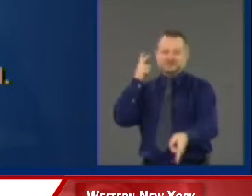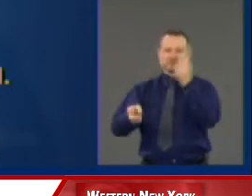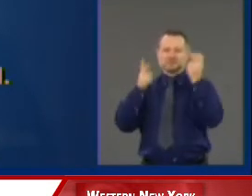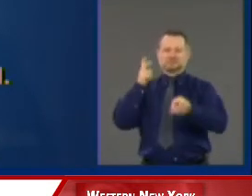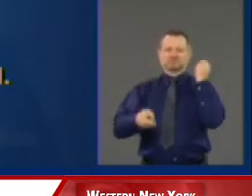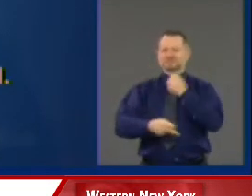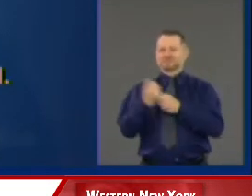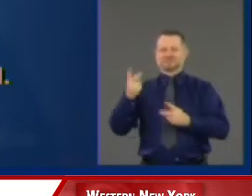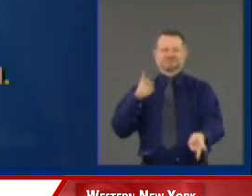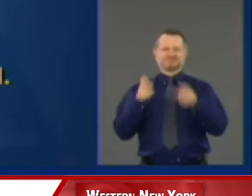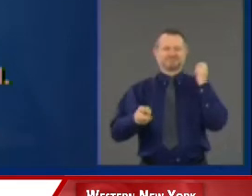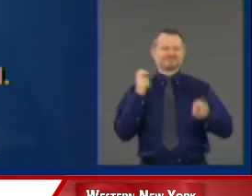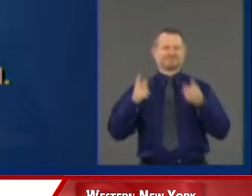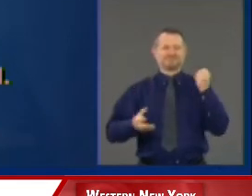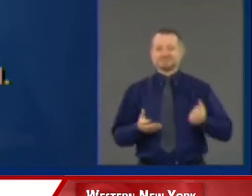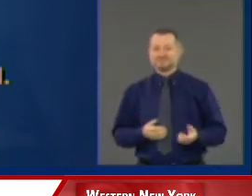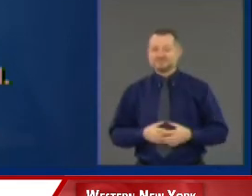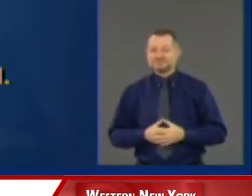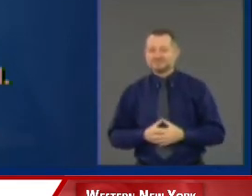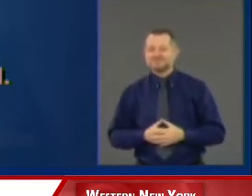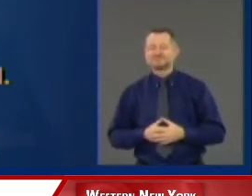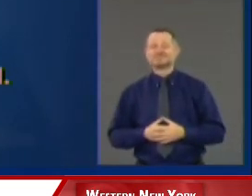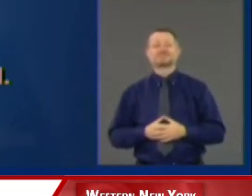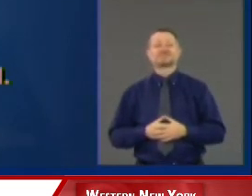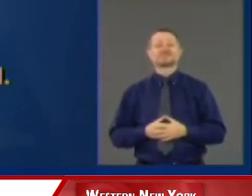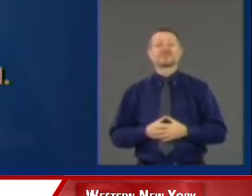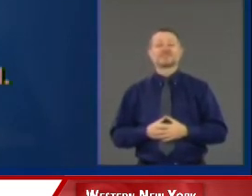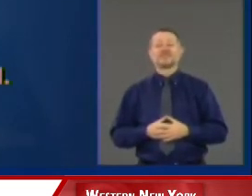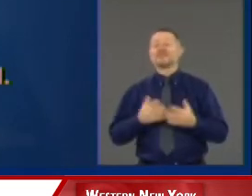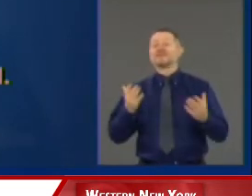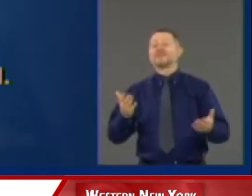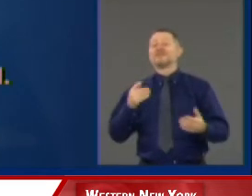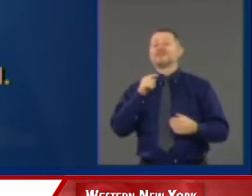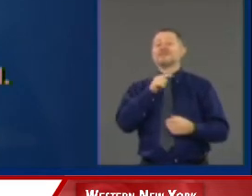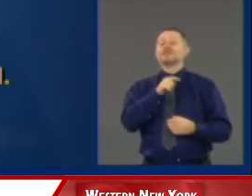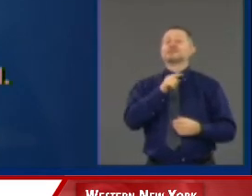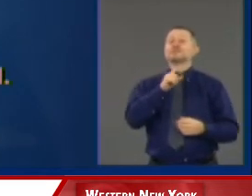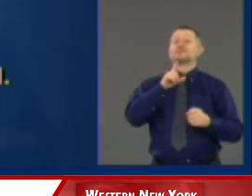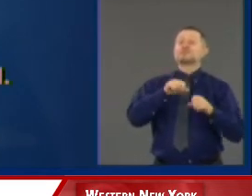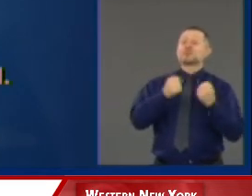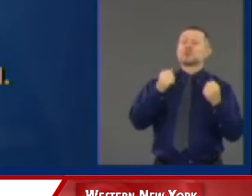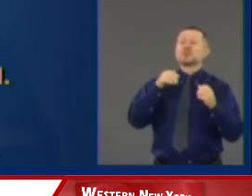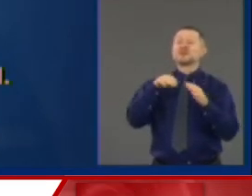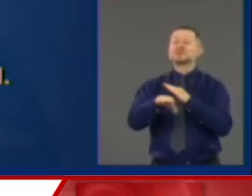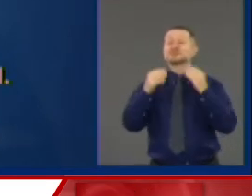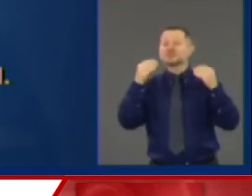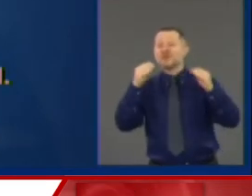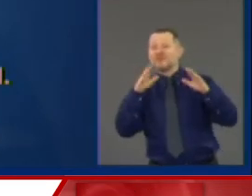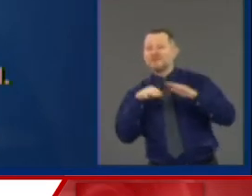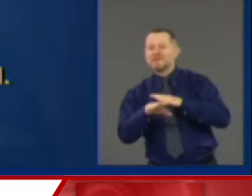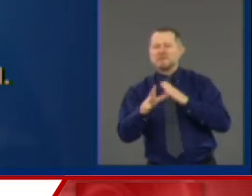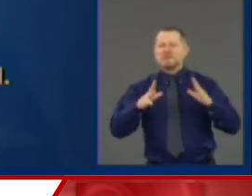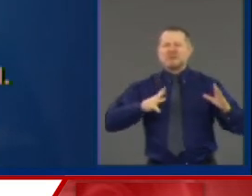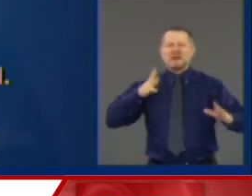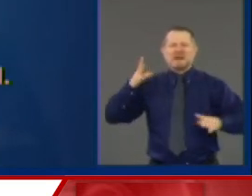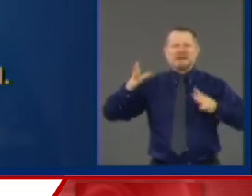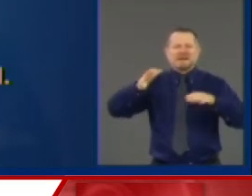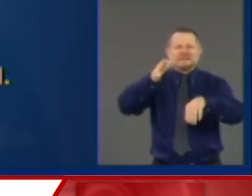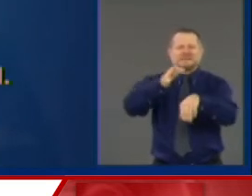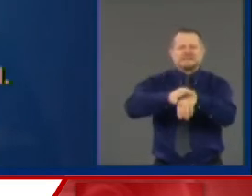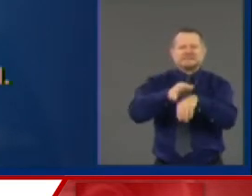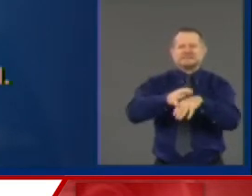Boy, is it a coincidence that they broke into a Rolex watch company? That was a coincidence.